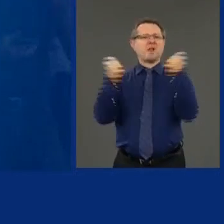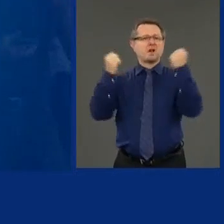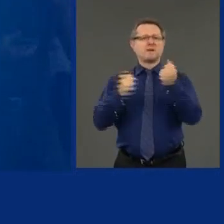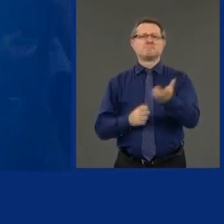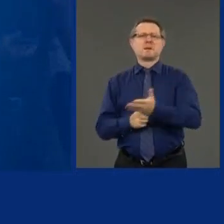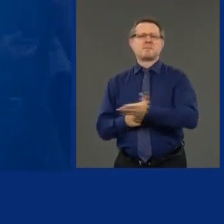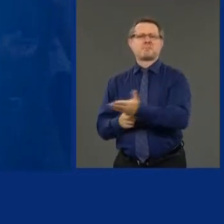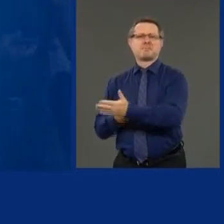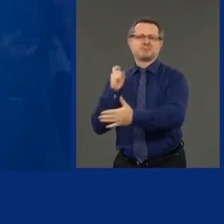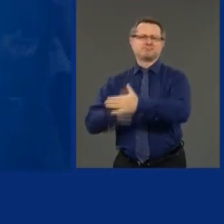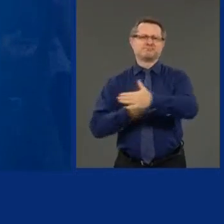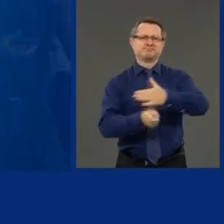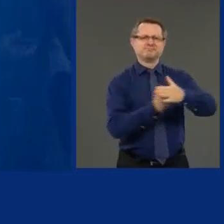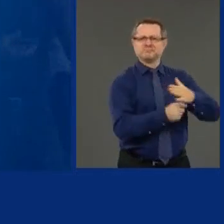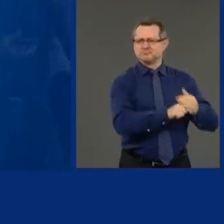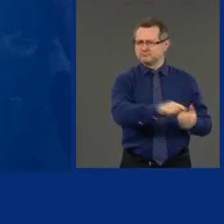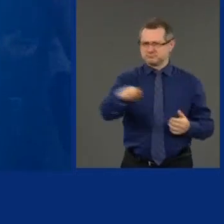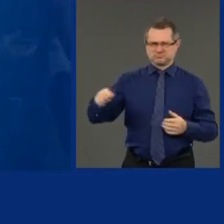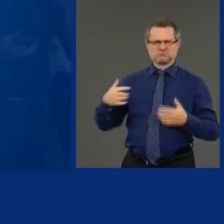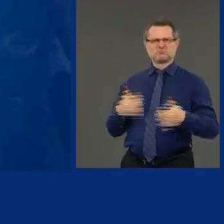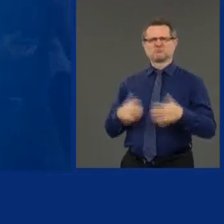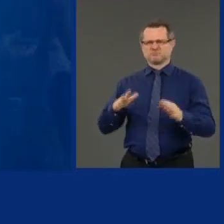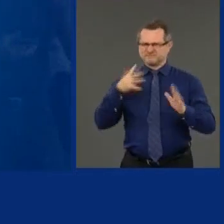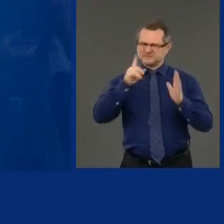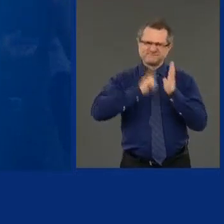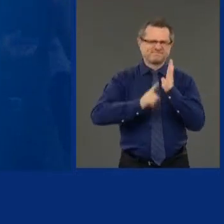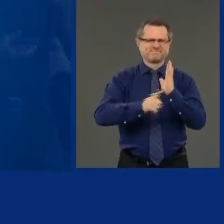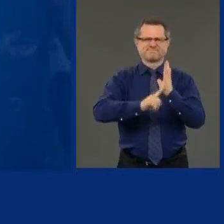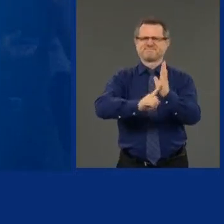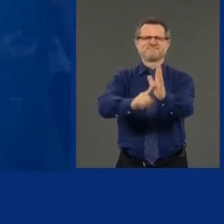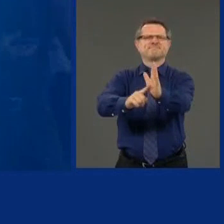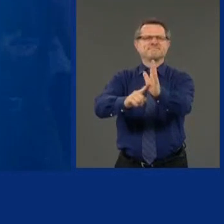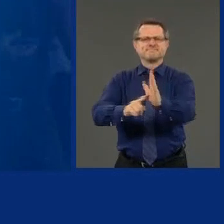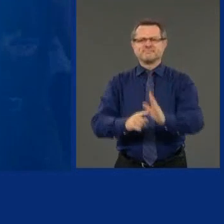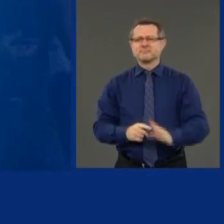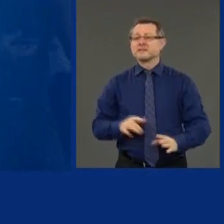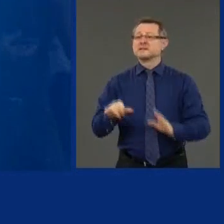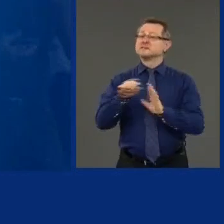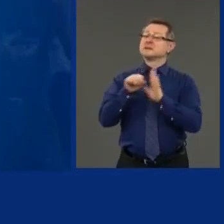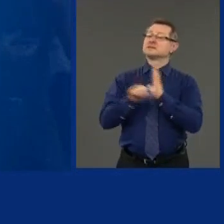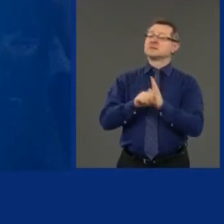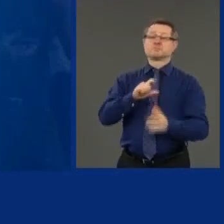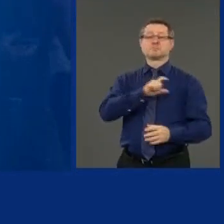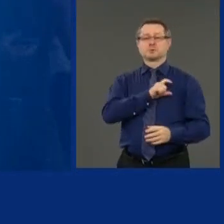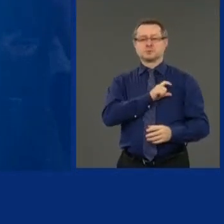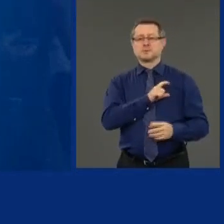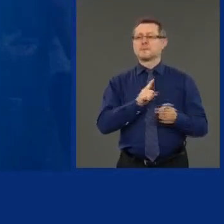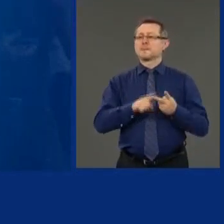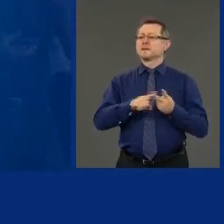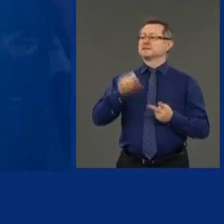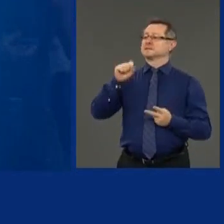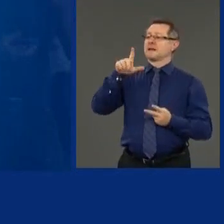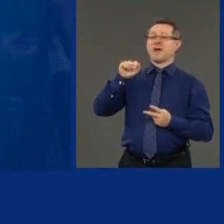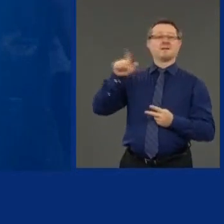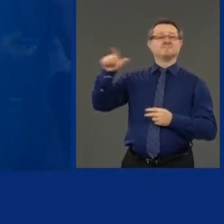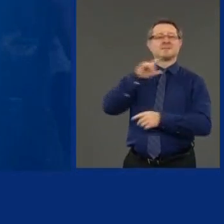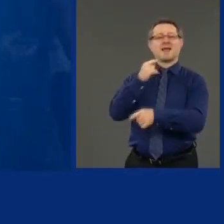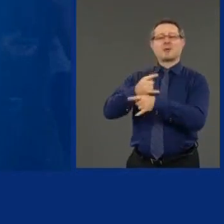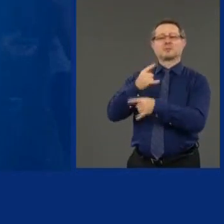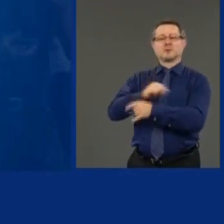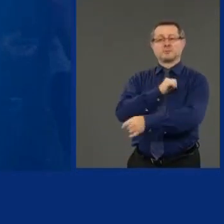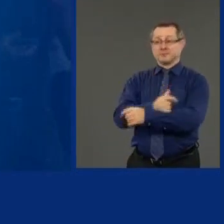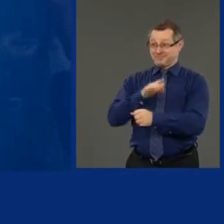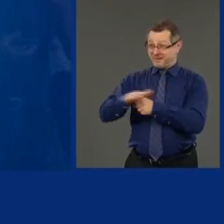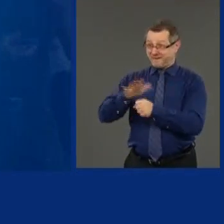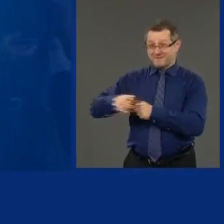job. They're doing it aggressively. But again, the state police and the SLA are not going to be enough. Local government, step up and